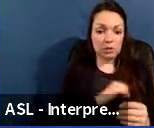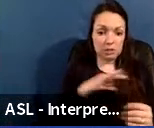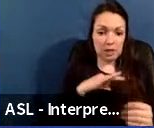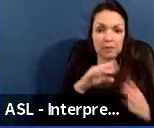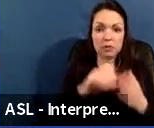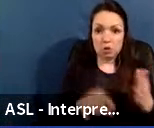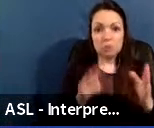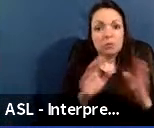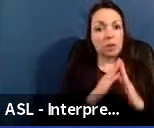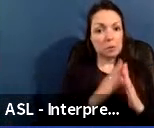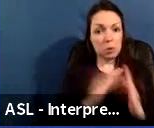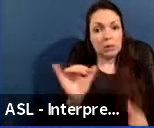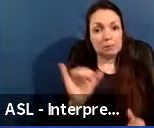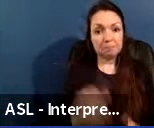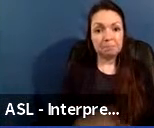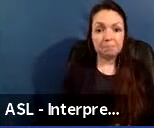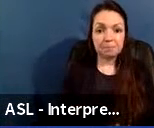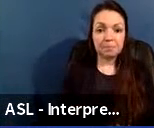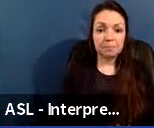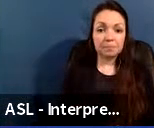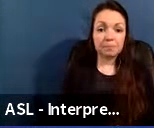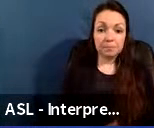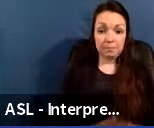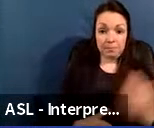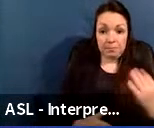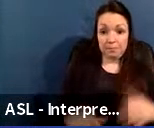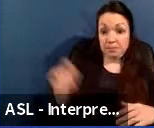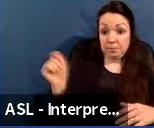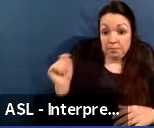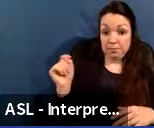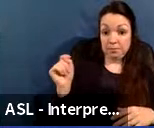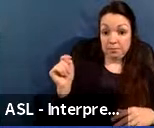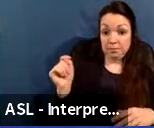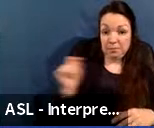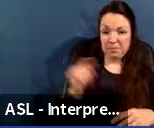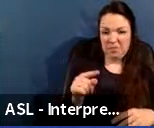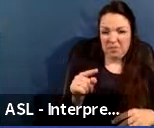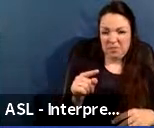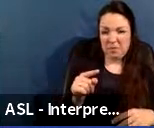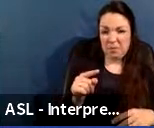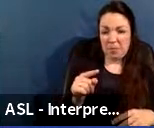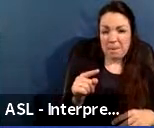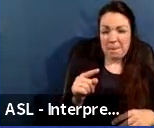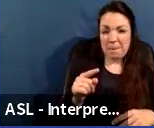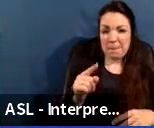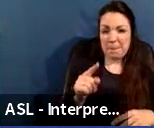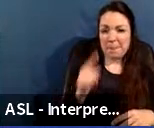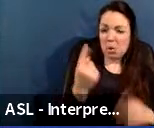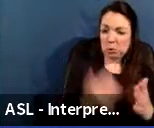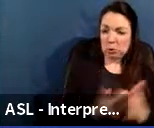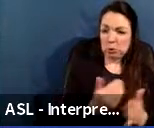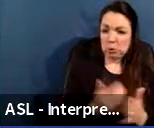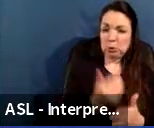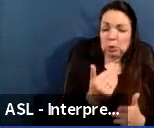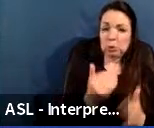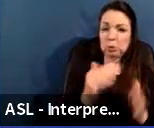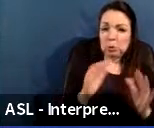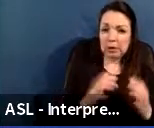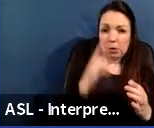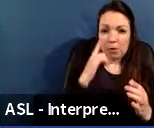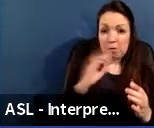This next category, restrooms. This was one of the new categories in the